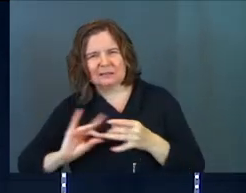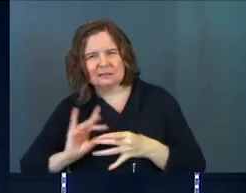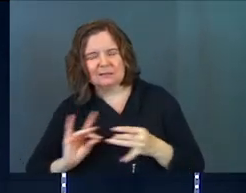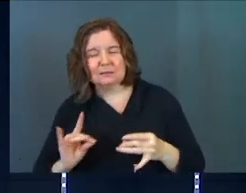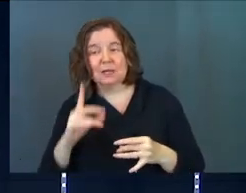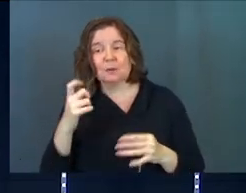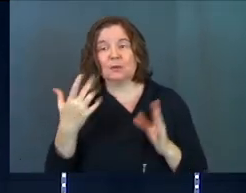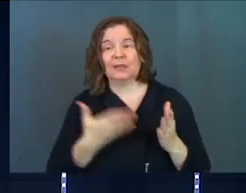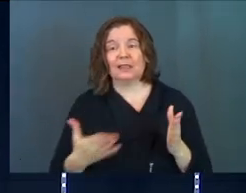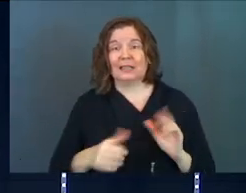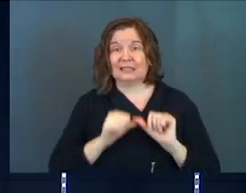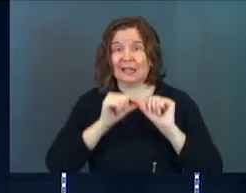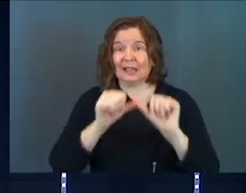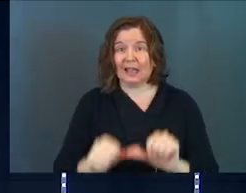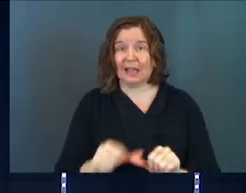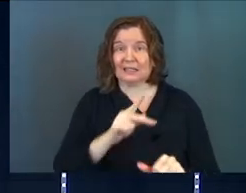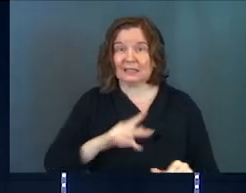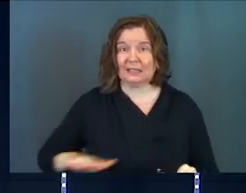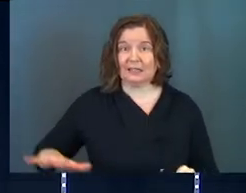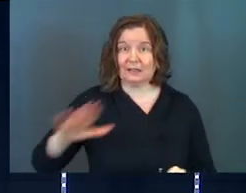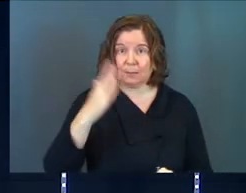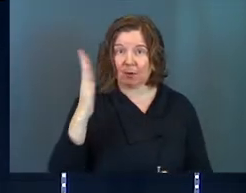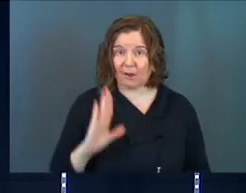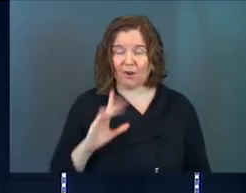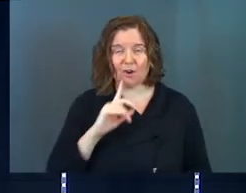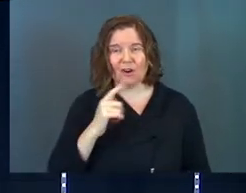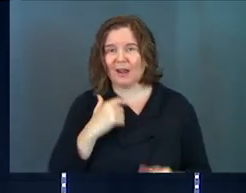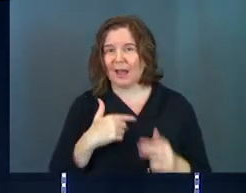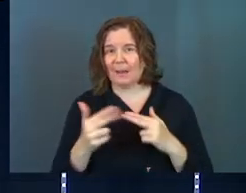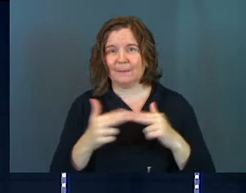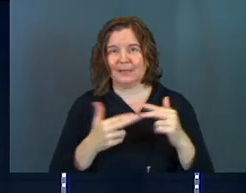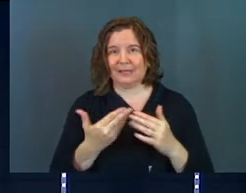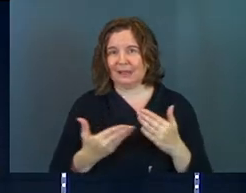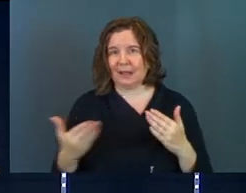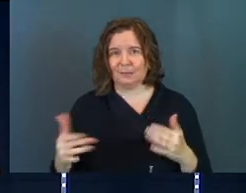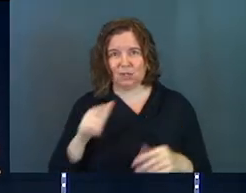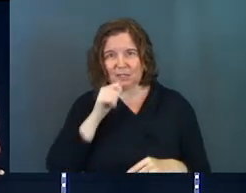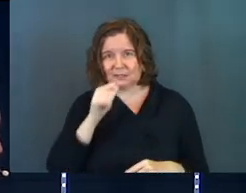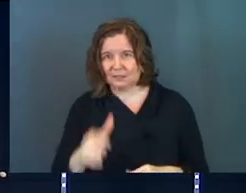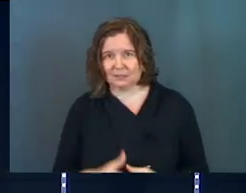Because the things that last in the kingdom of God are not buildings and objects.